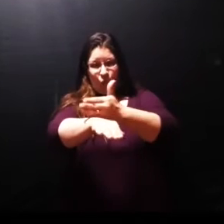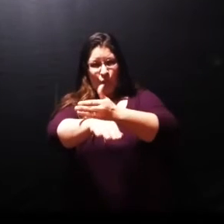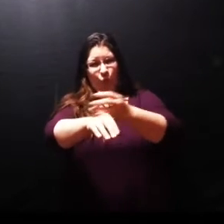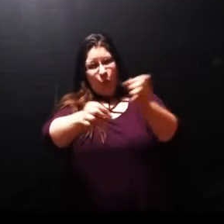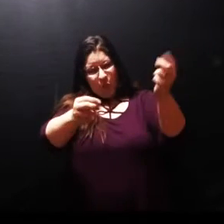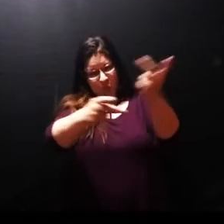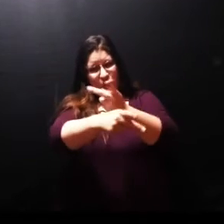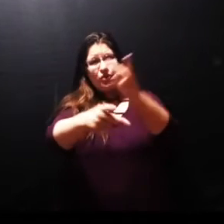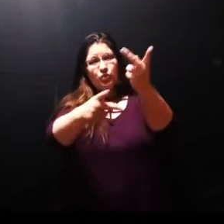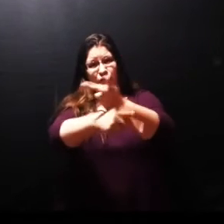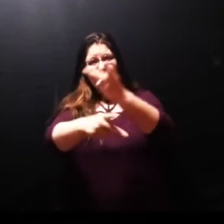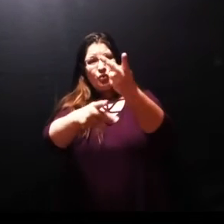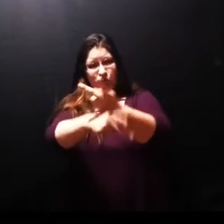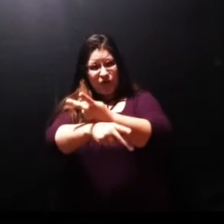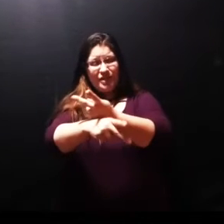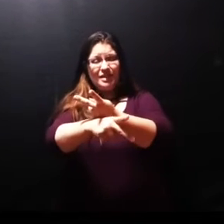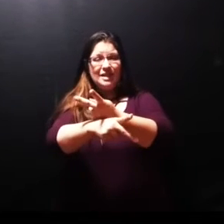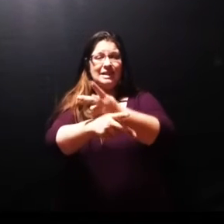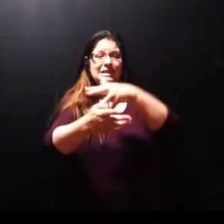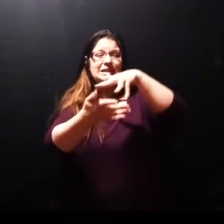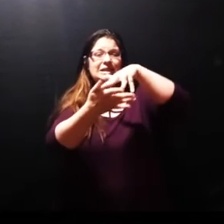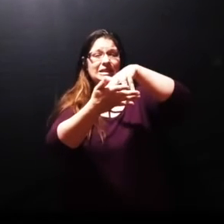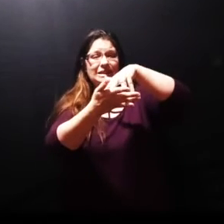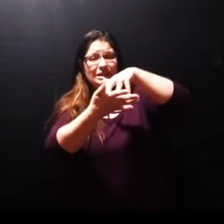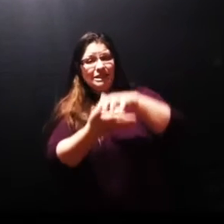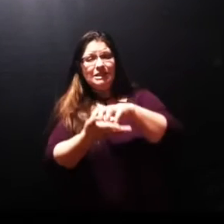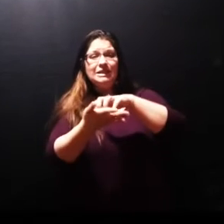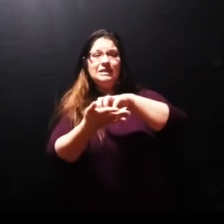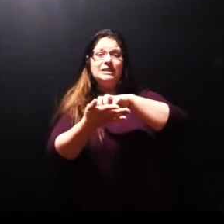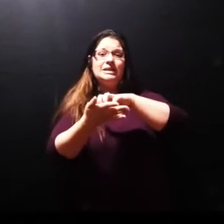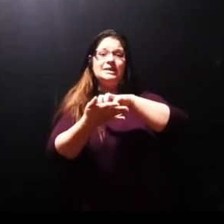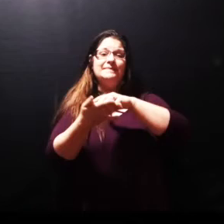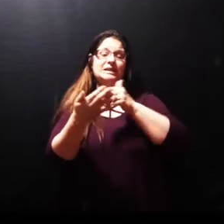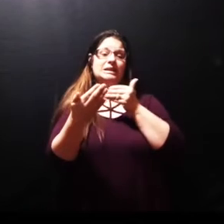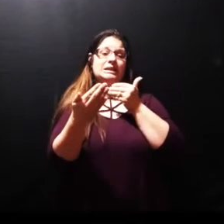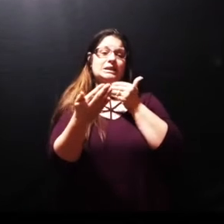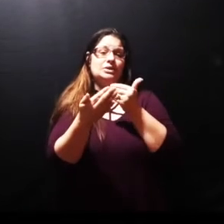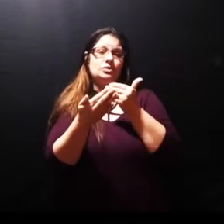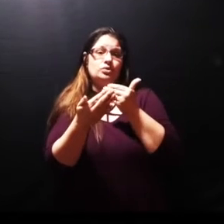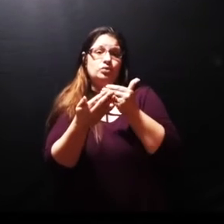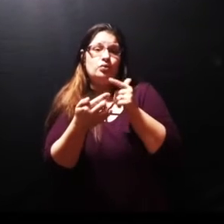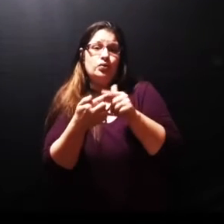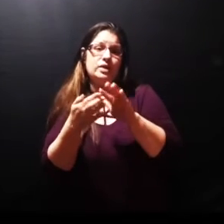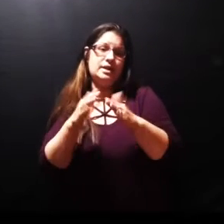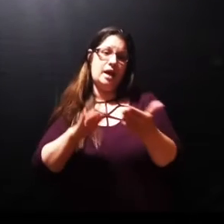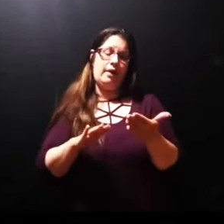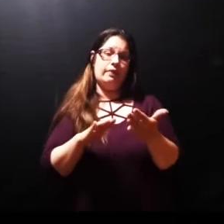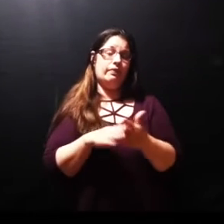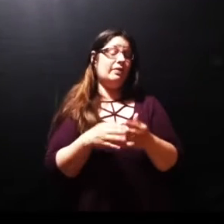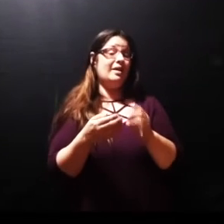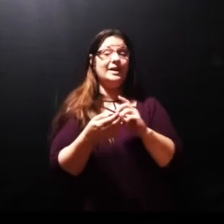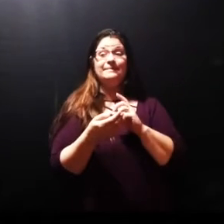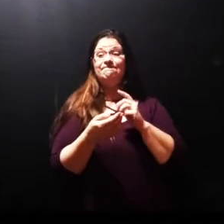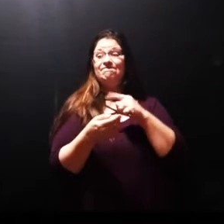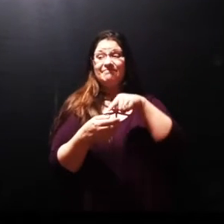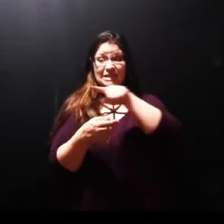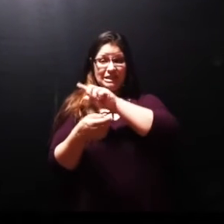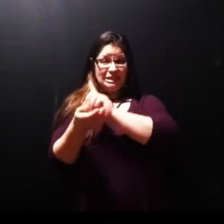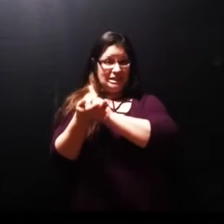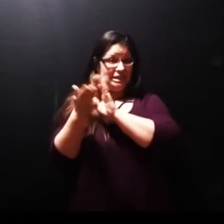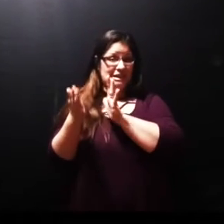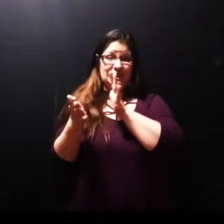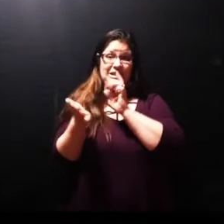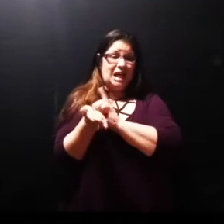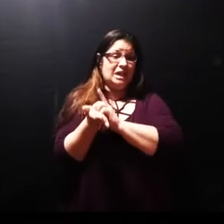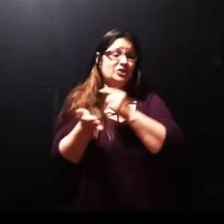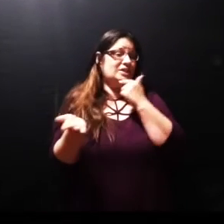downward so much that the physicians within the community said there's nothing we can do it's out of our hands we can't help him we can't